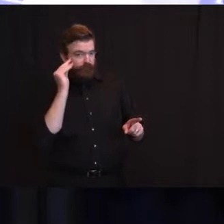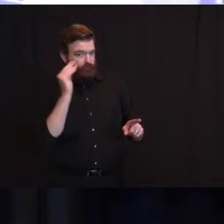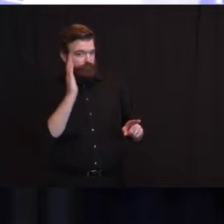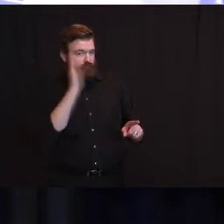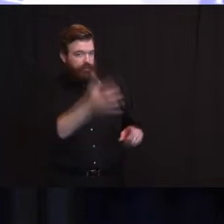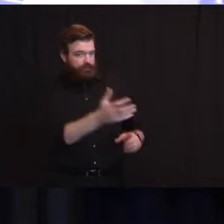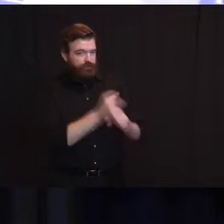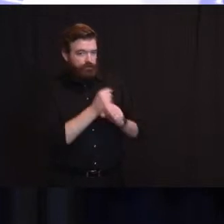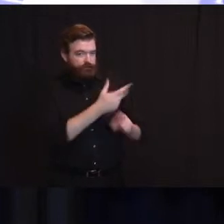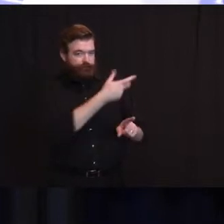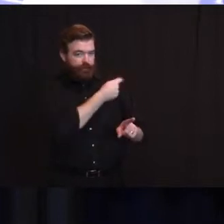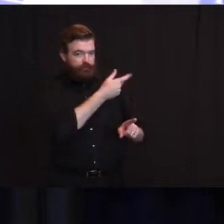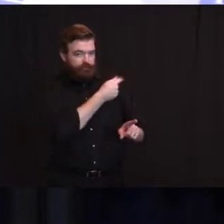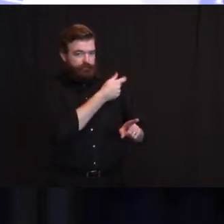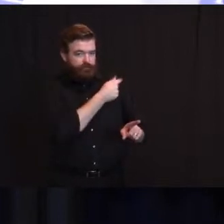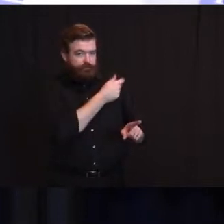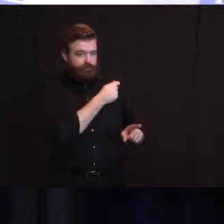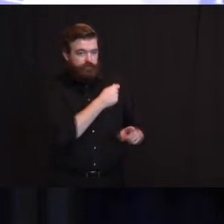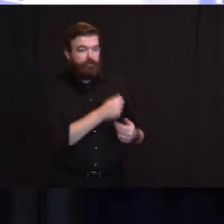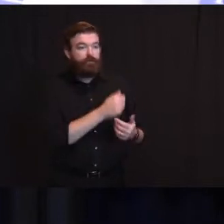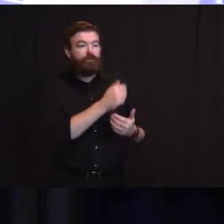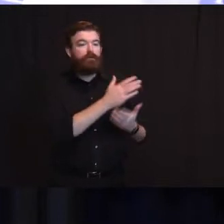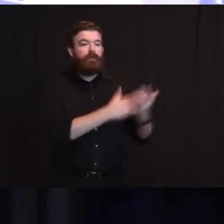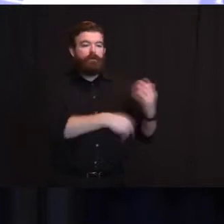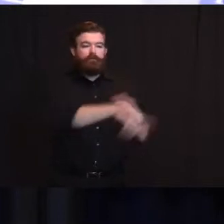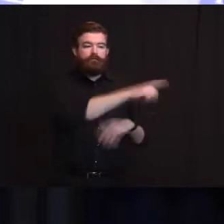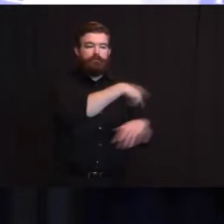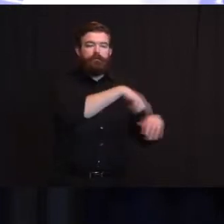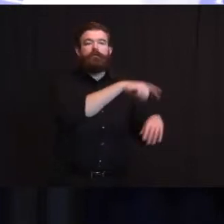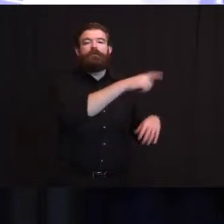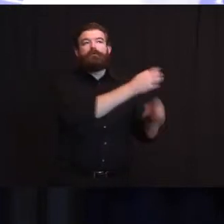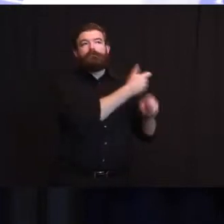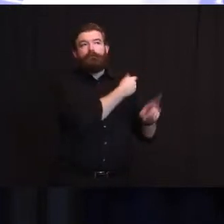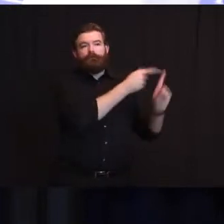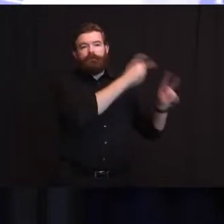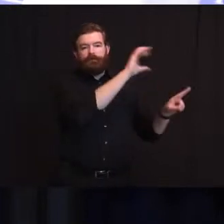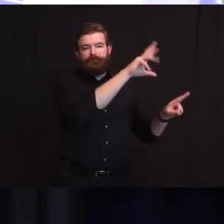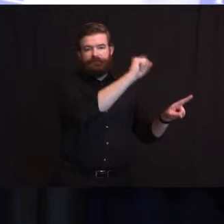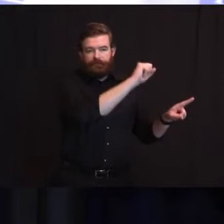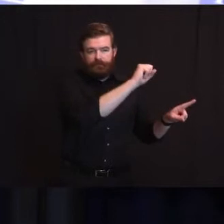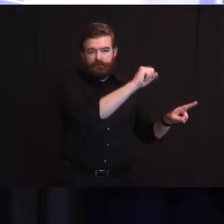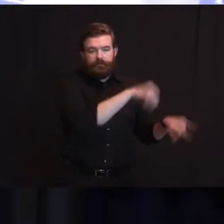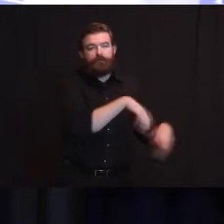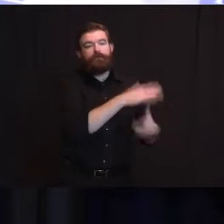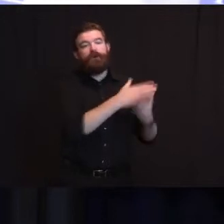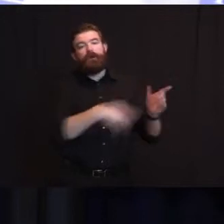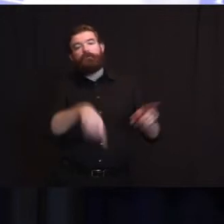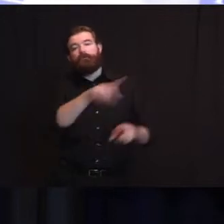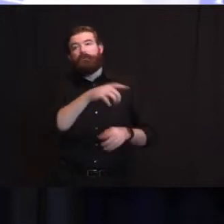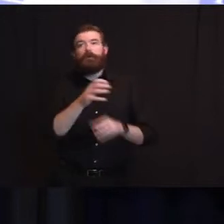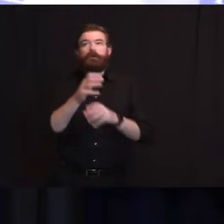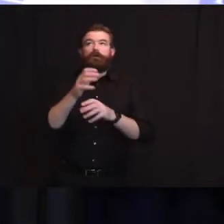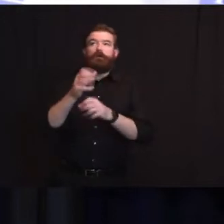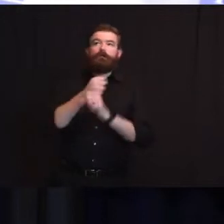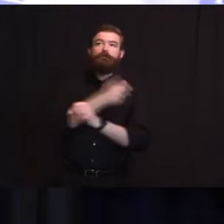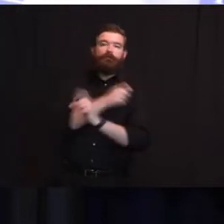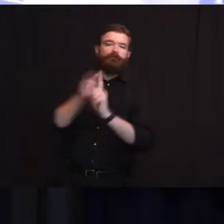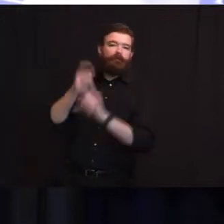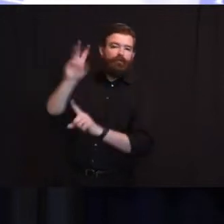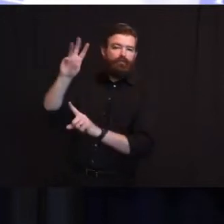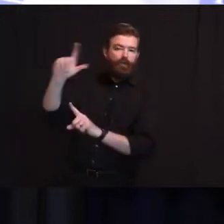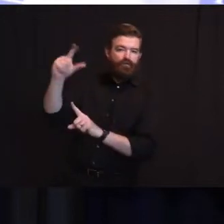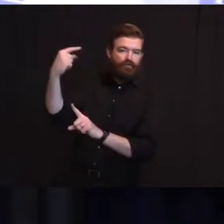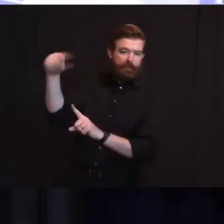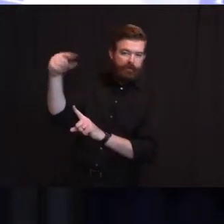pharmacy, and 23 with the Walgreens pharmacy. In addition to vaccinations that will be ongoing at our